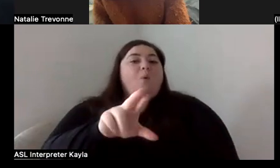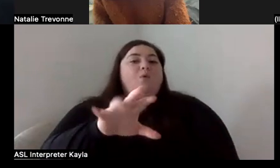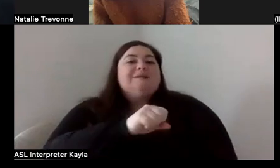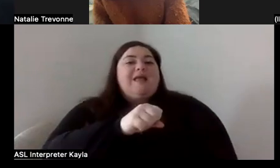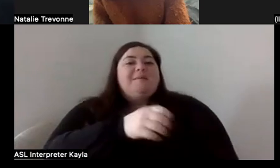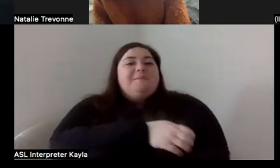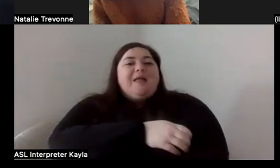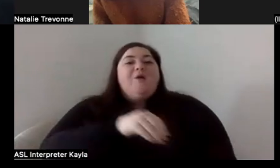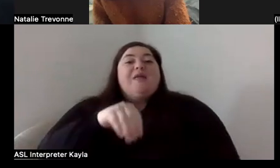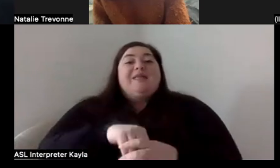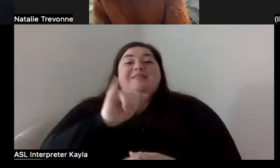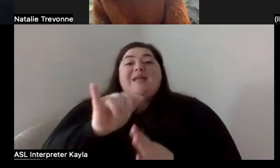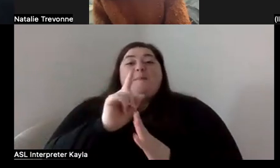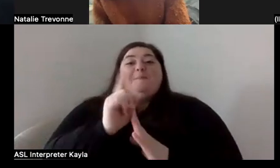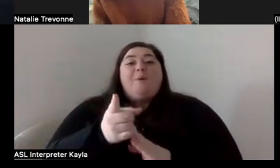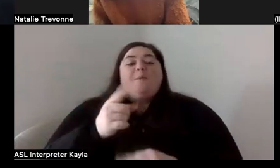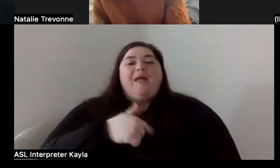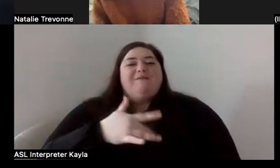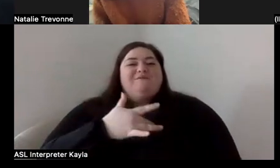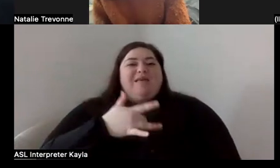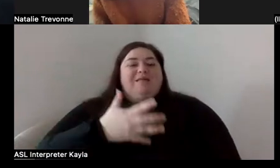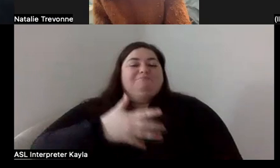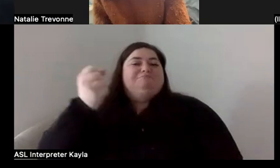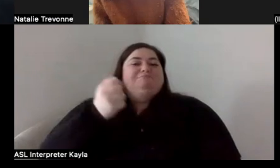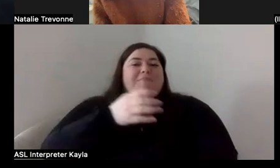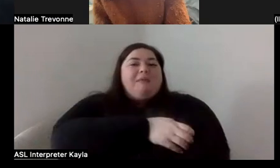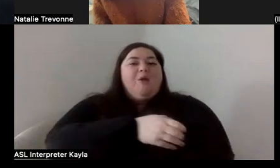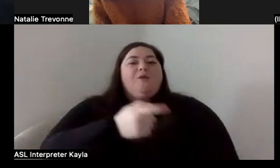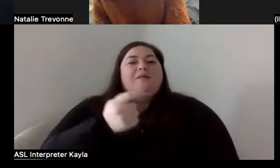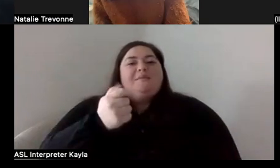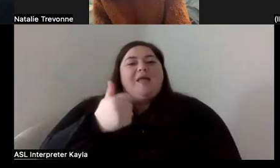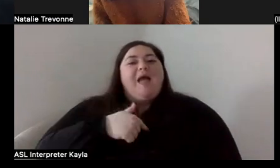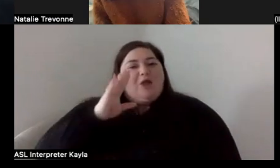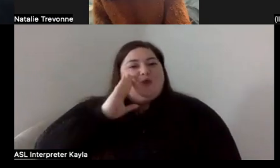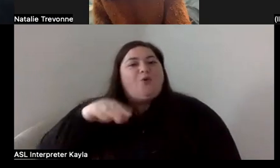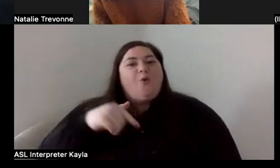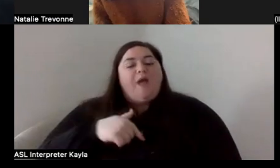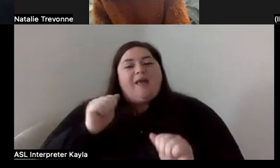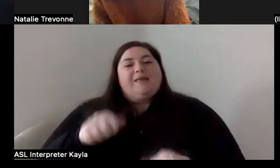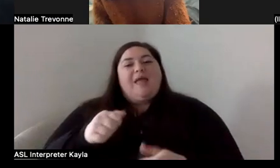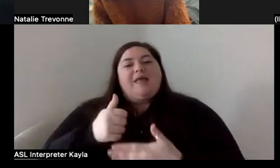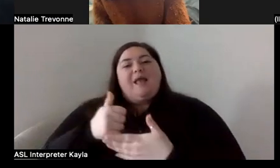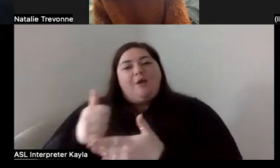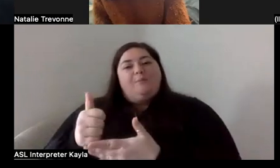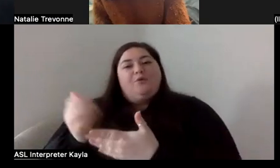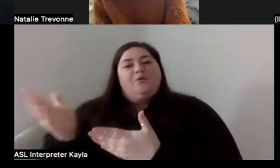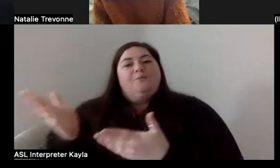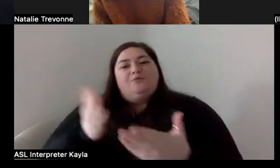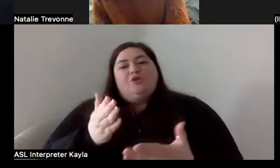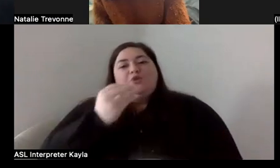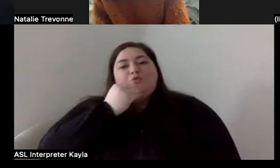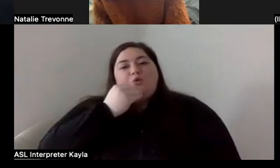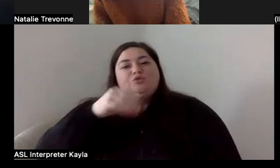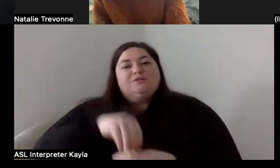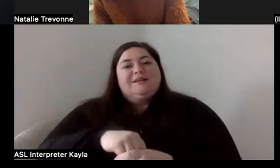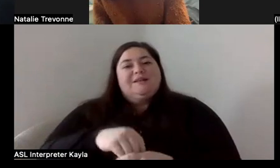bit of my power being taken away, even though I know I can help her bring groceries in. I taught IL for other blind students. And so I